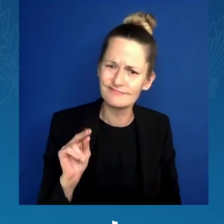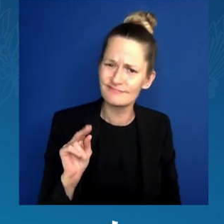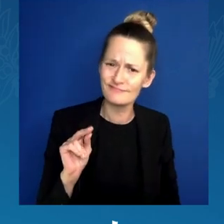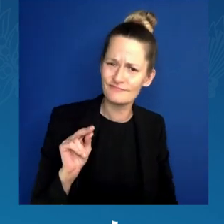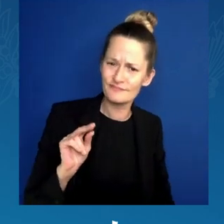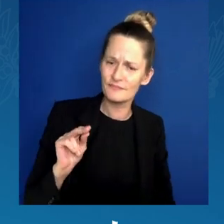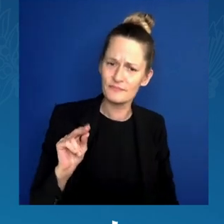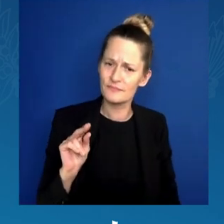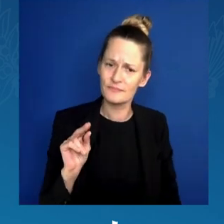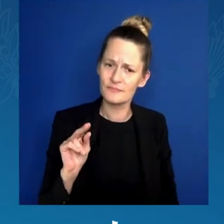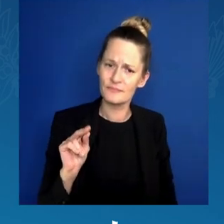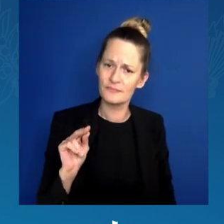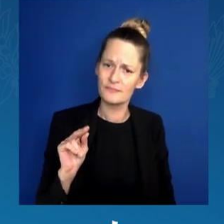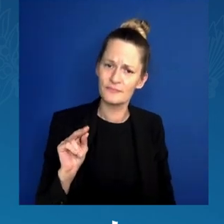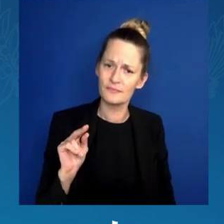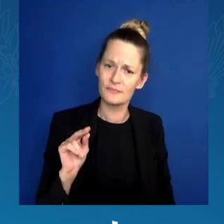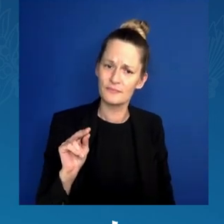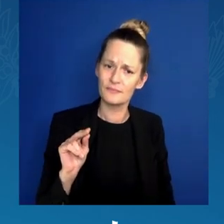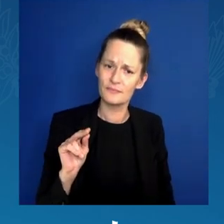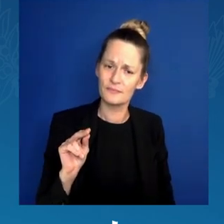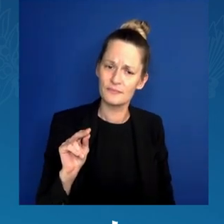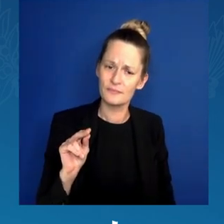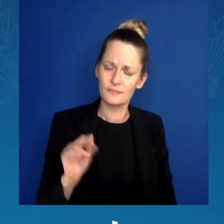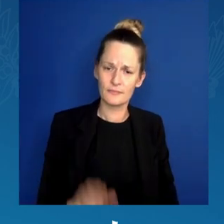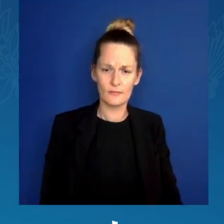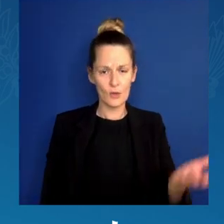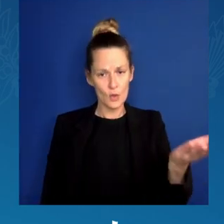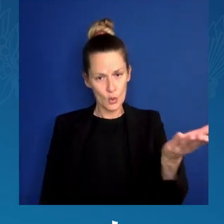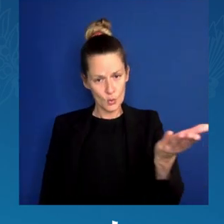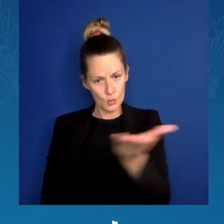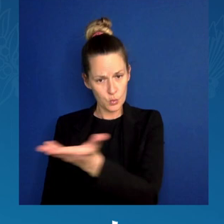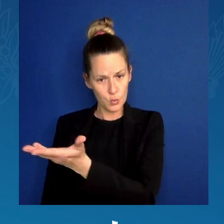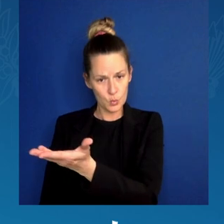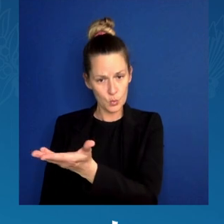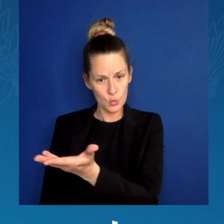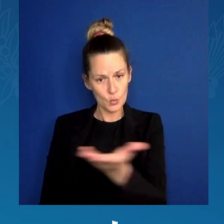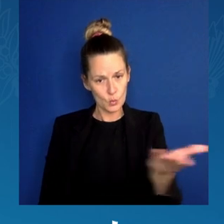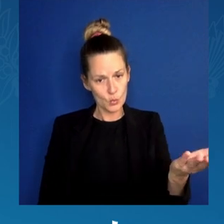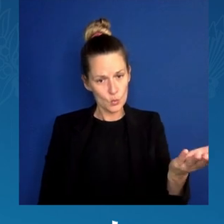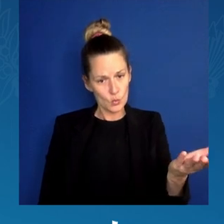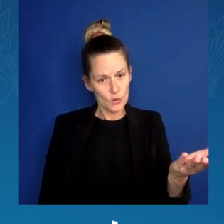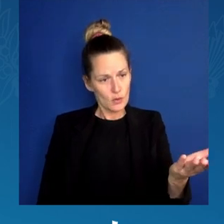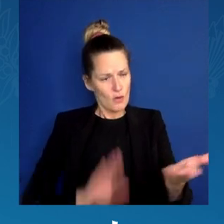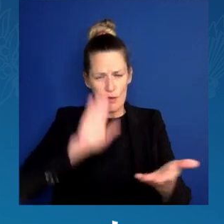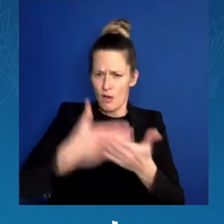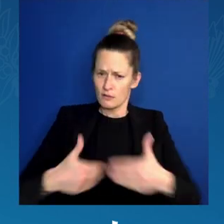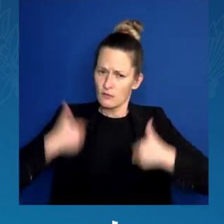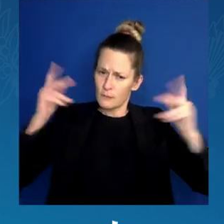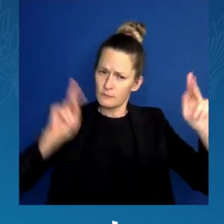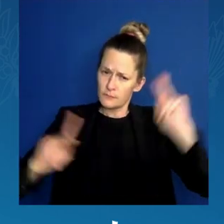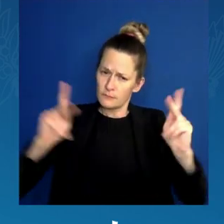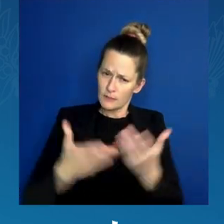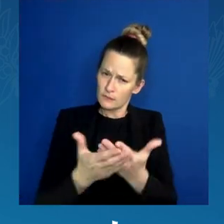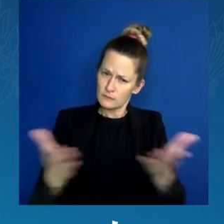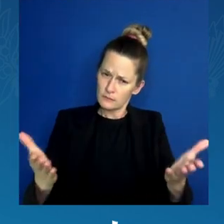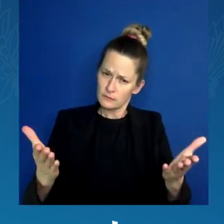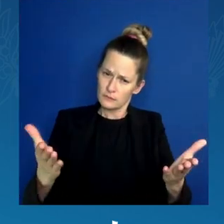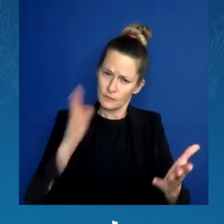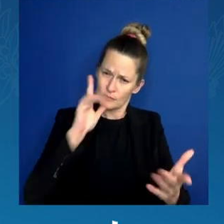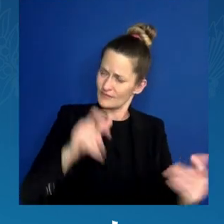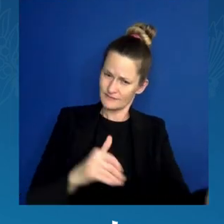You all are reminding us of the principles upon which our country was